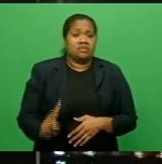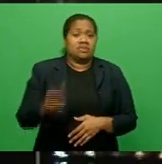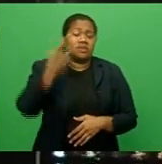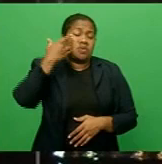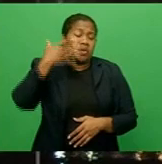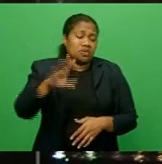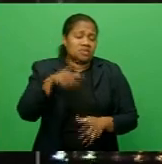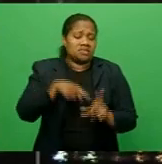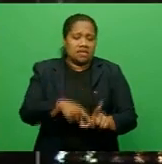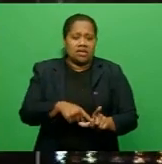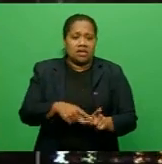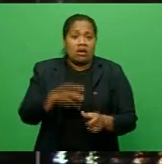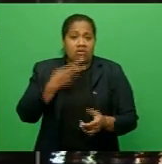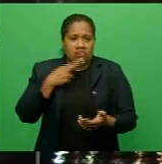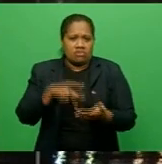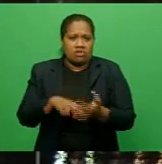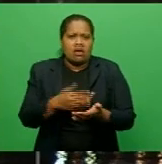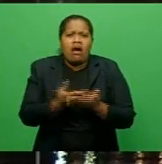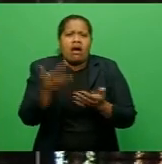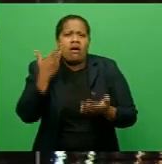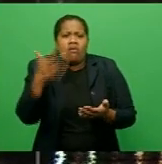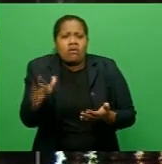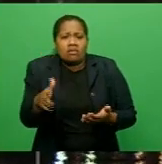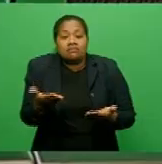behind